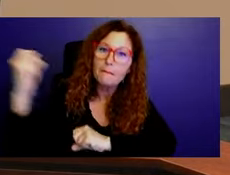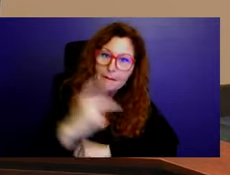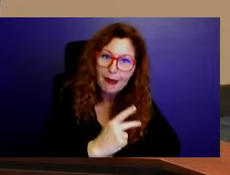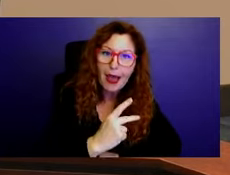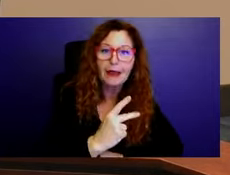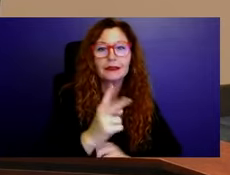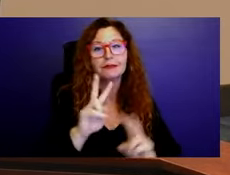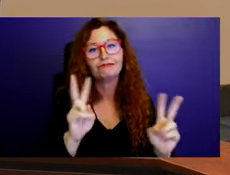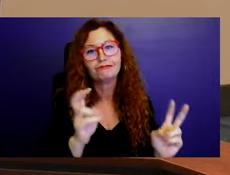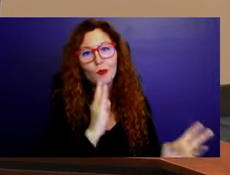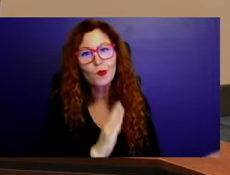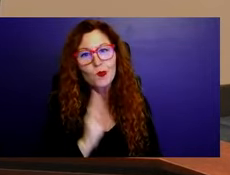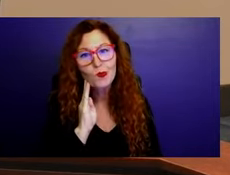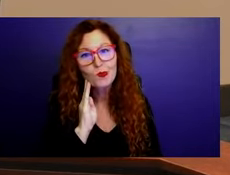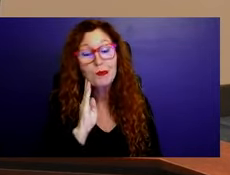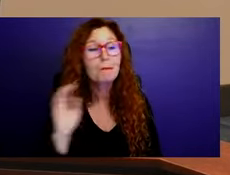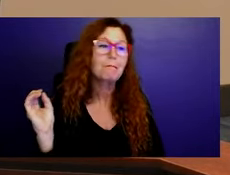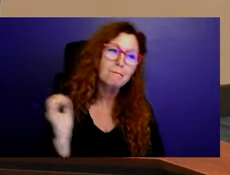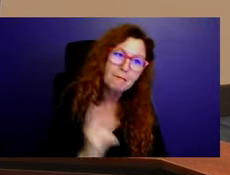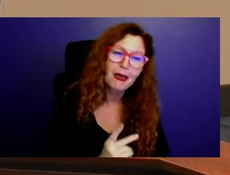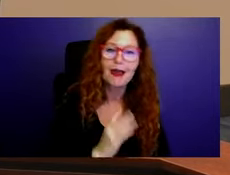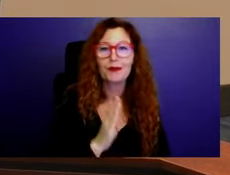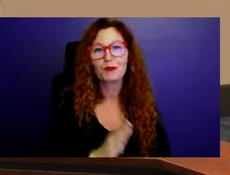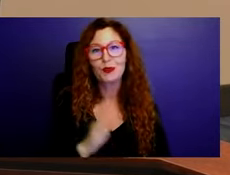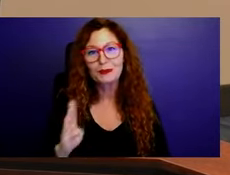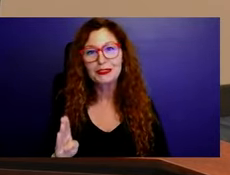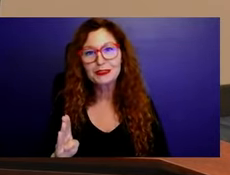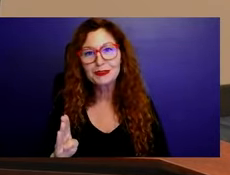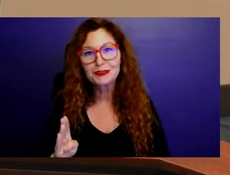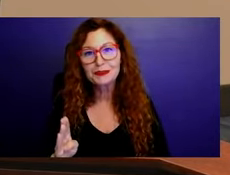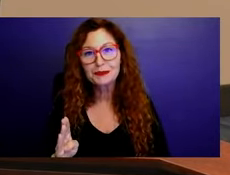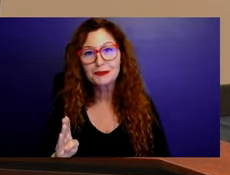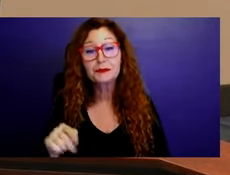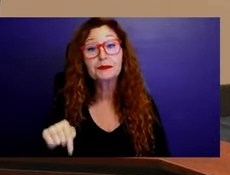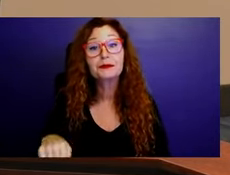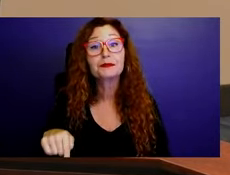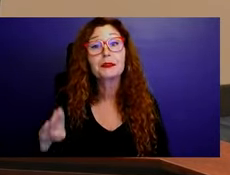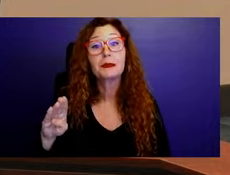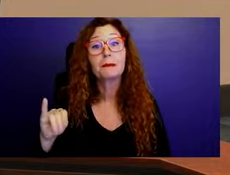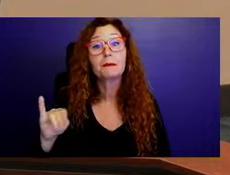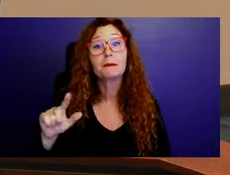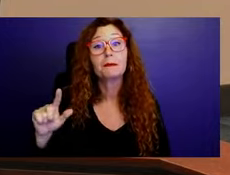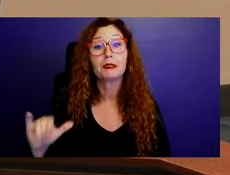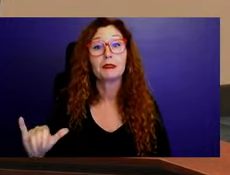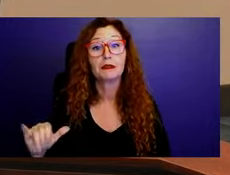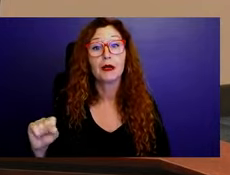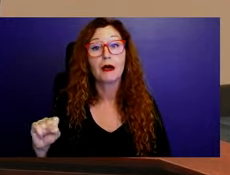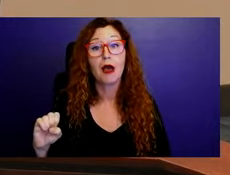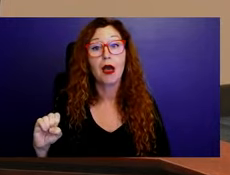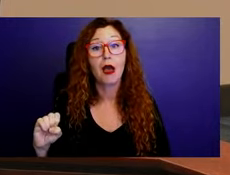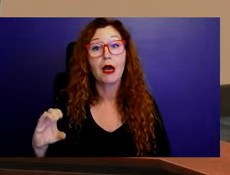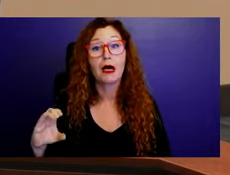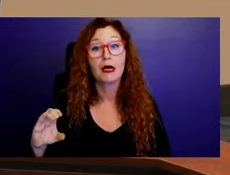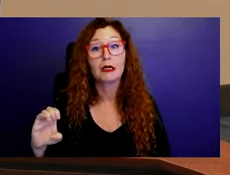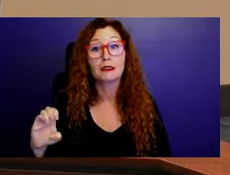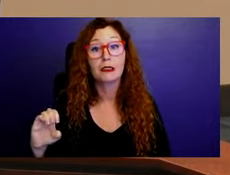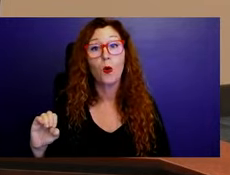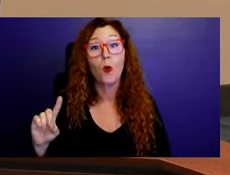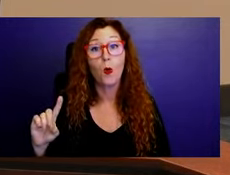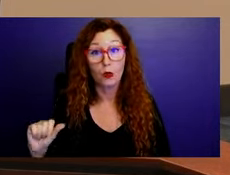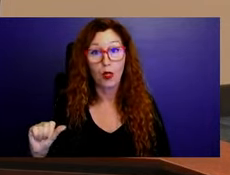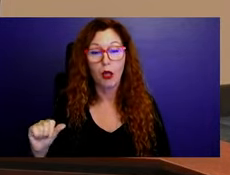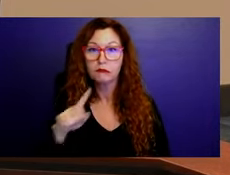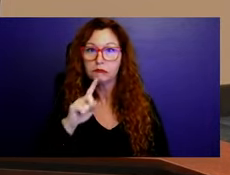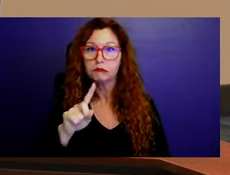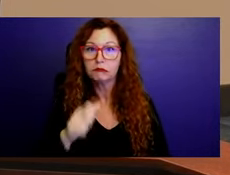Boynton Beach because this is where Billy Osceola actually lived, and he reconstituted the Miccosukee